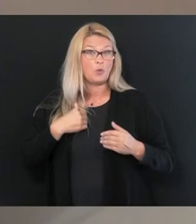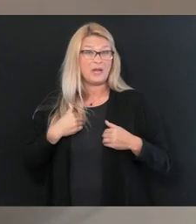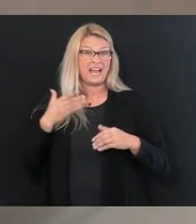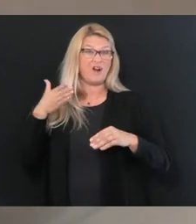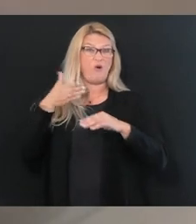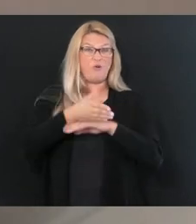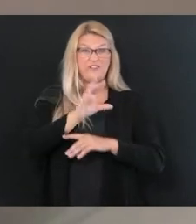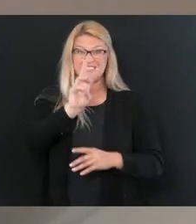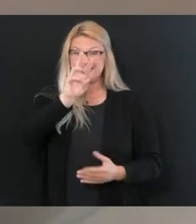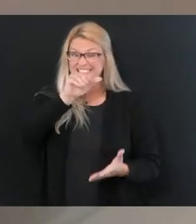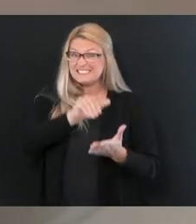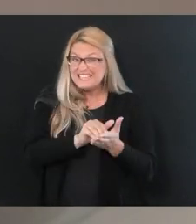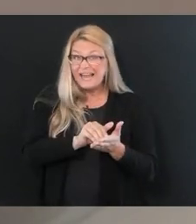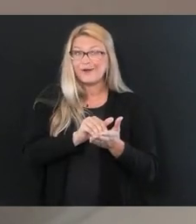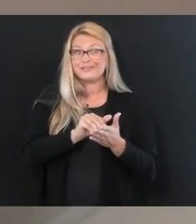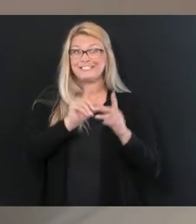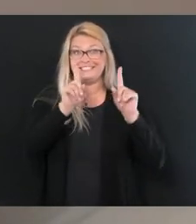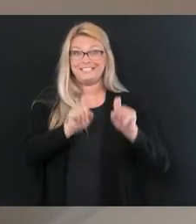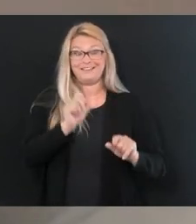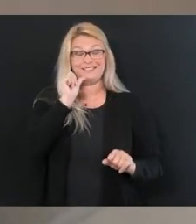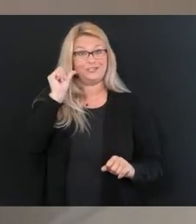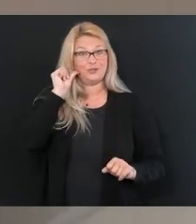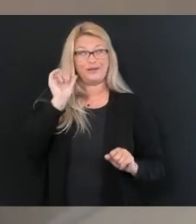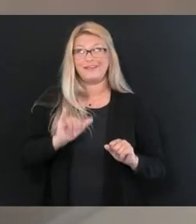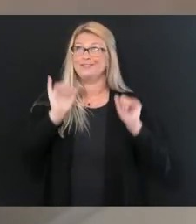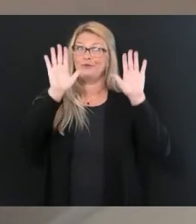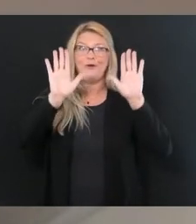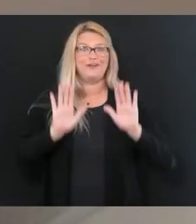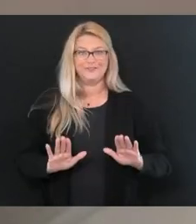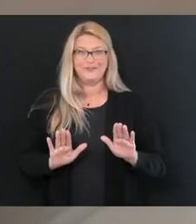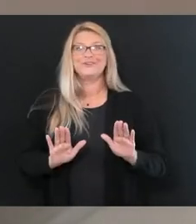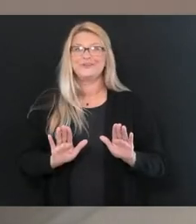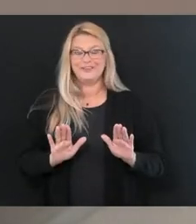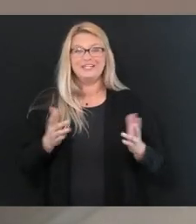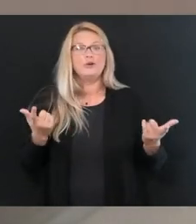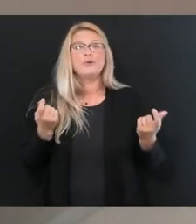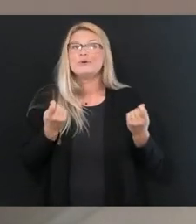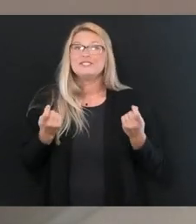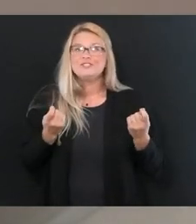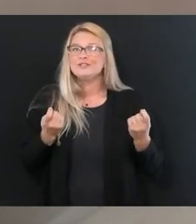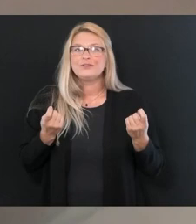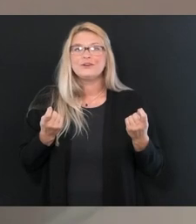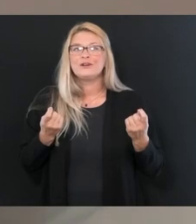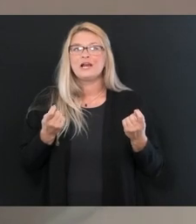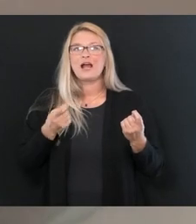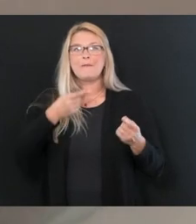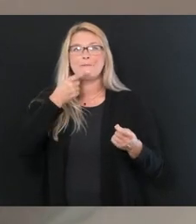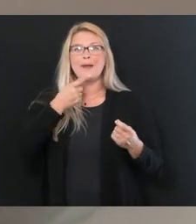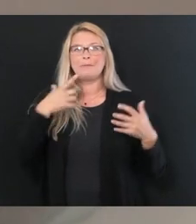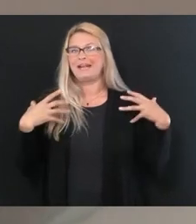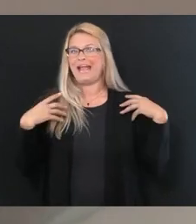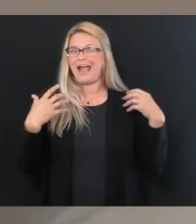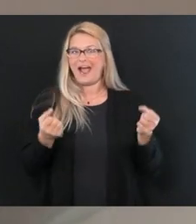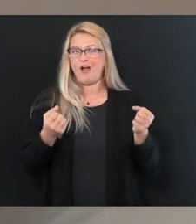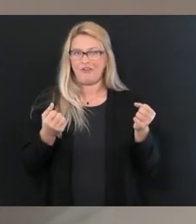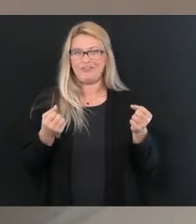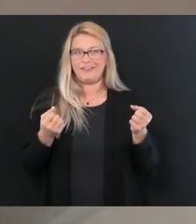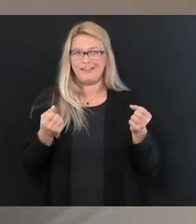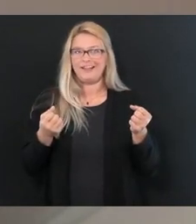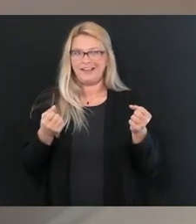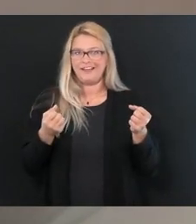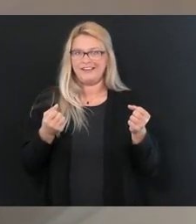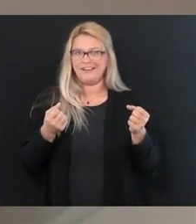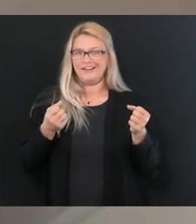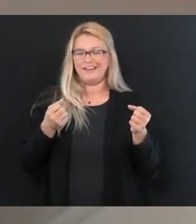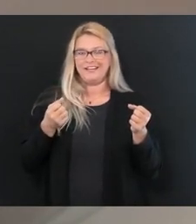6,000. Fantastic. And what we did is then we looked at the public health literature and we figured